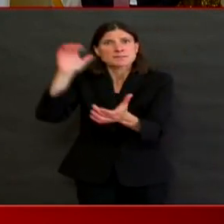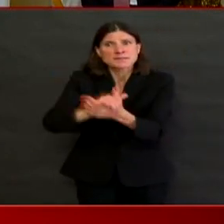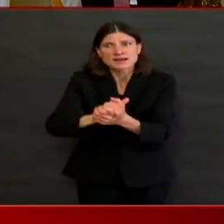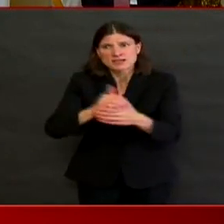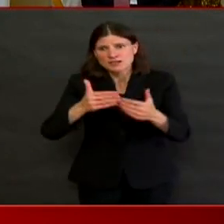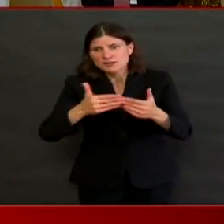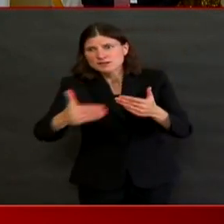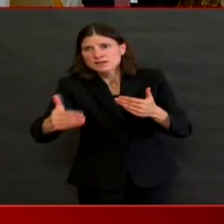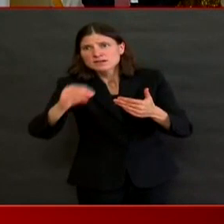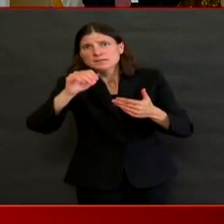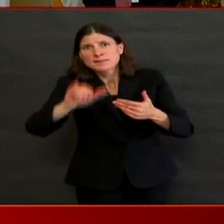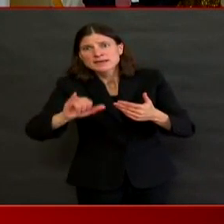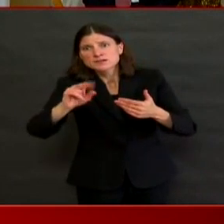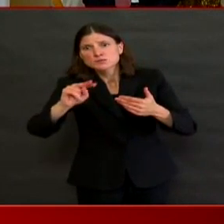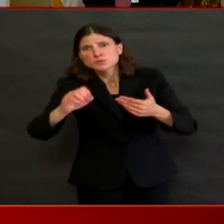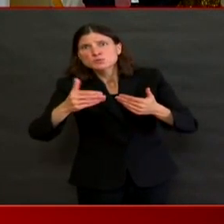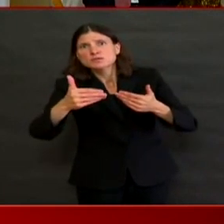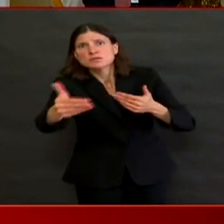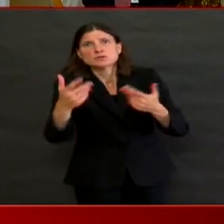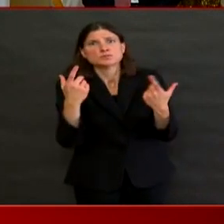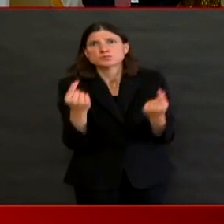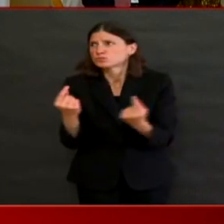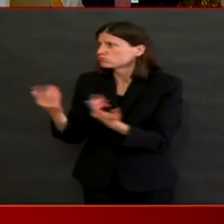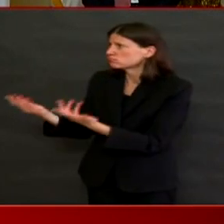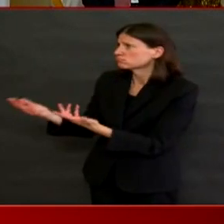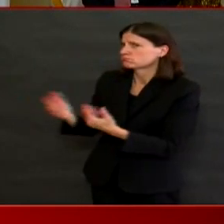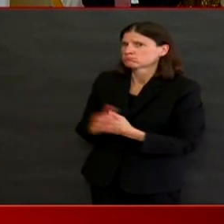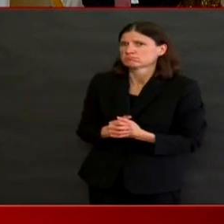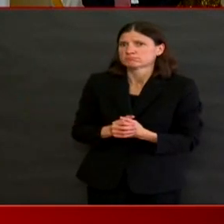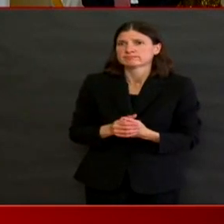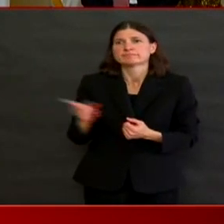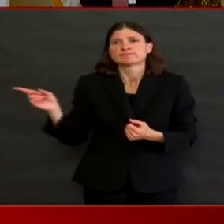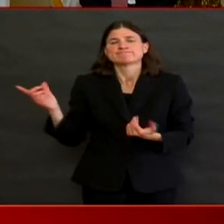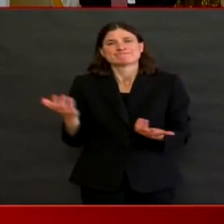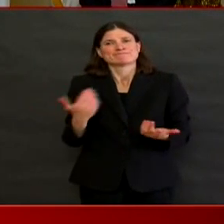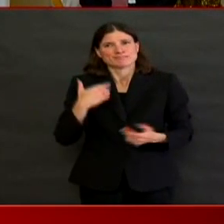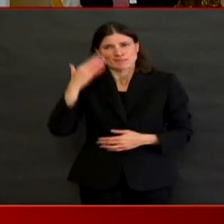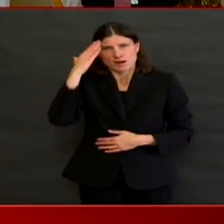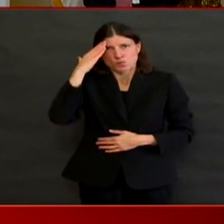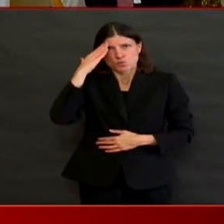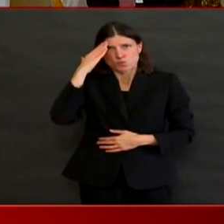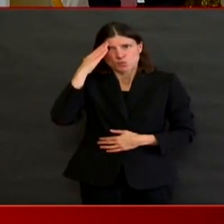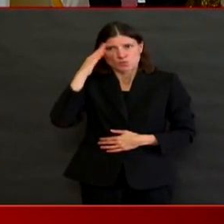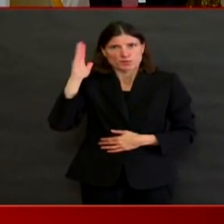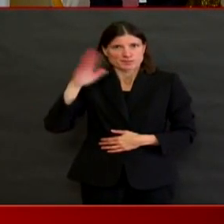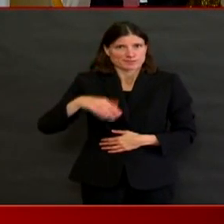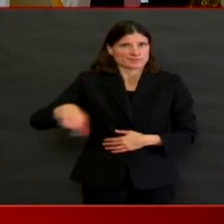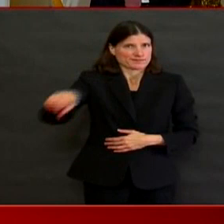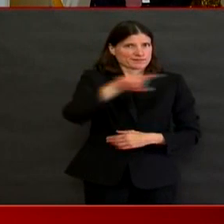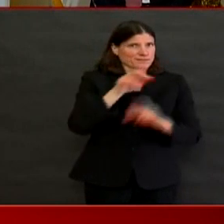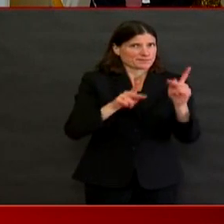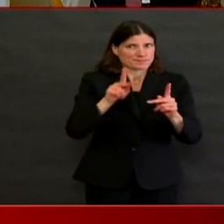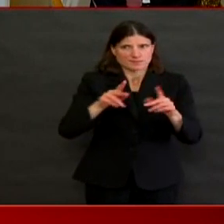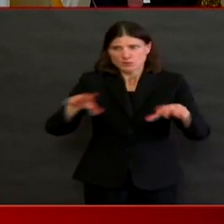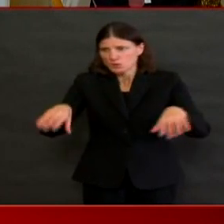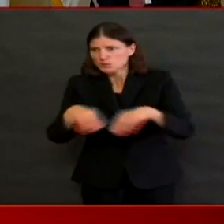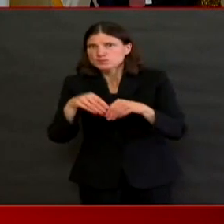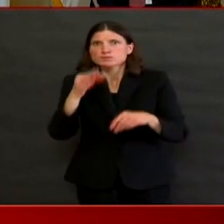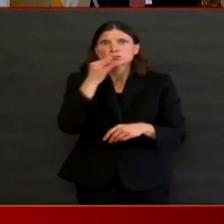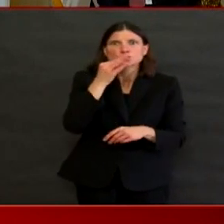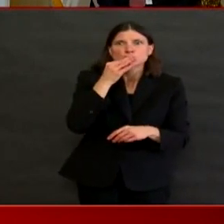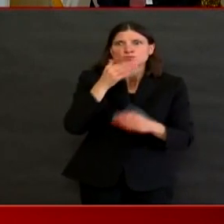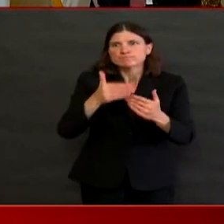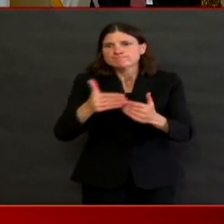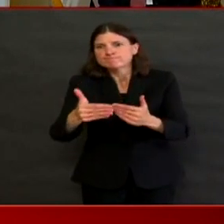and I've heard from a number of couples. Um, this is obviously very personal. We cannot relax the